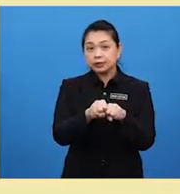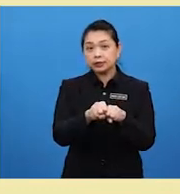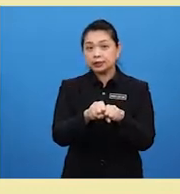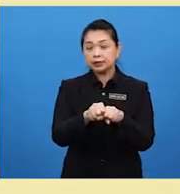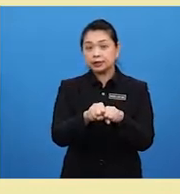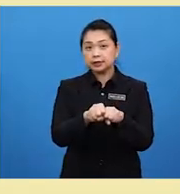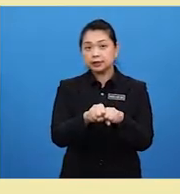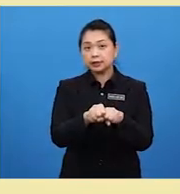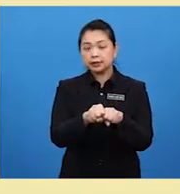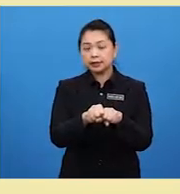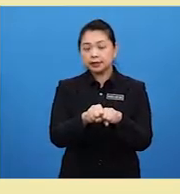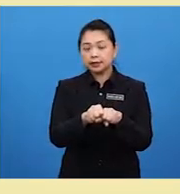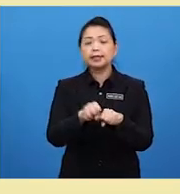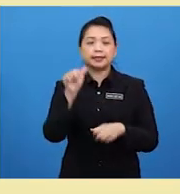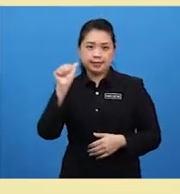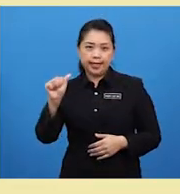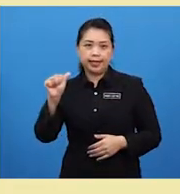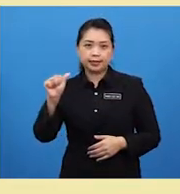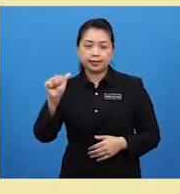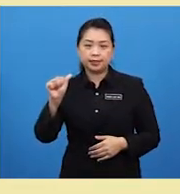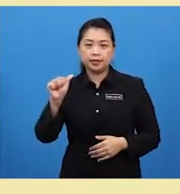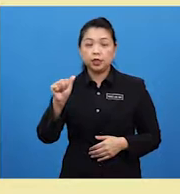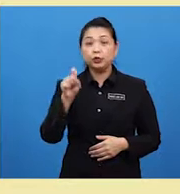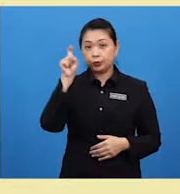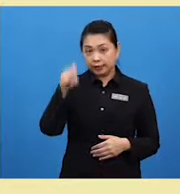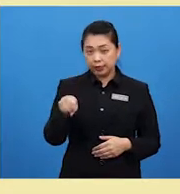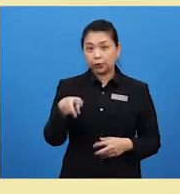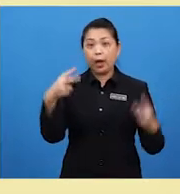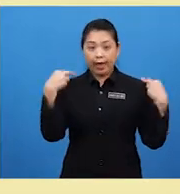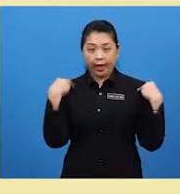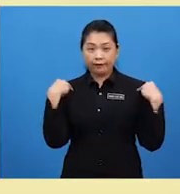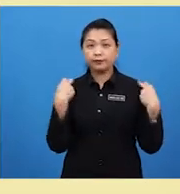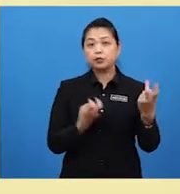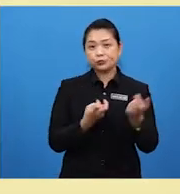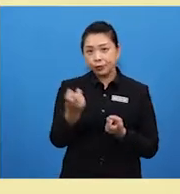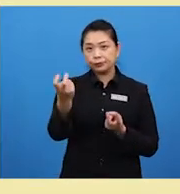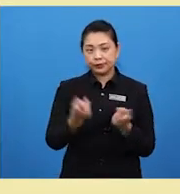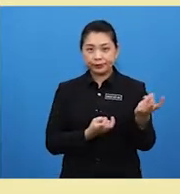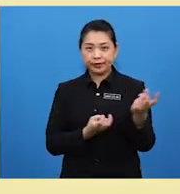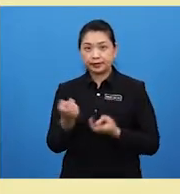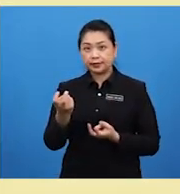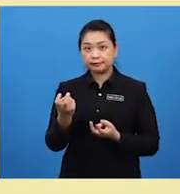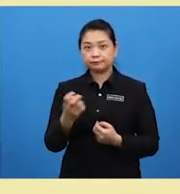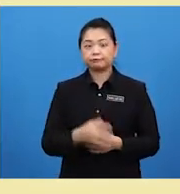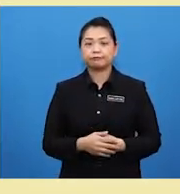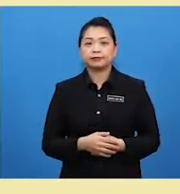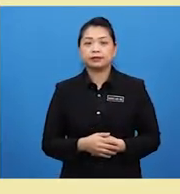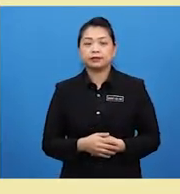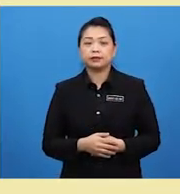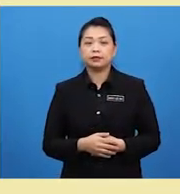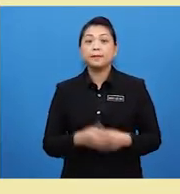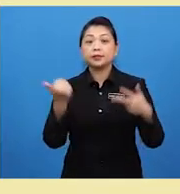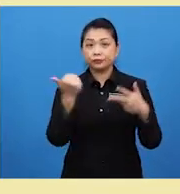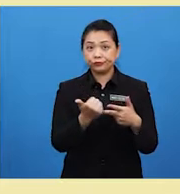In advert A, you need to have the rollerblades. Number three,